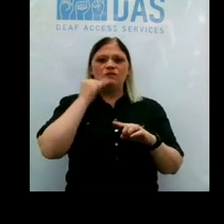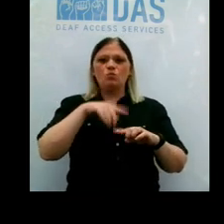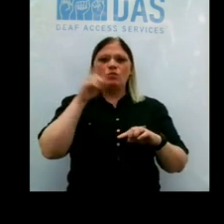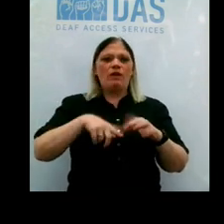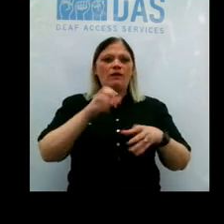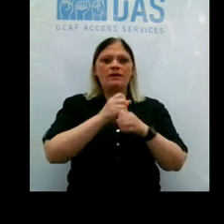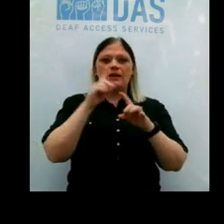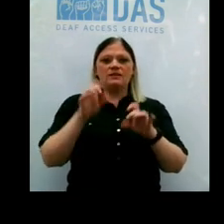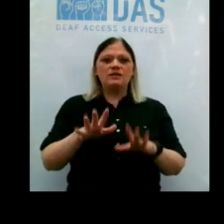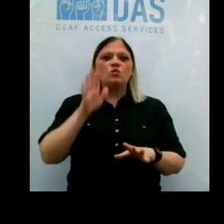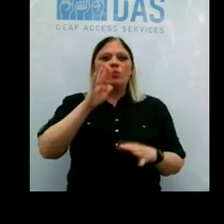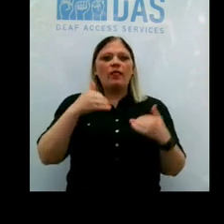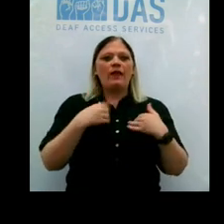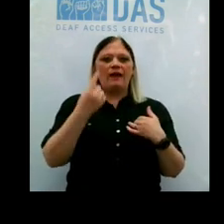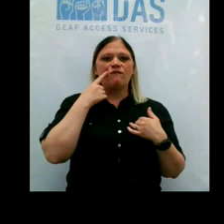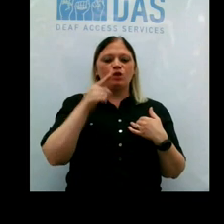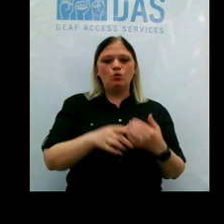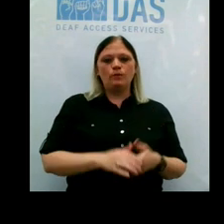have a test for you.